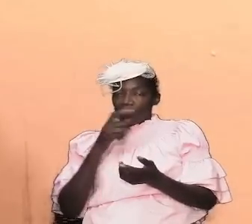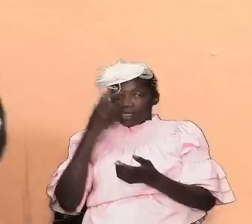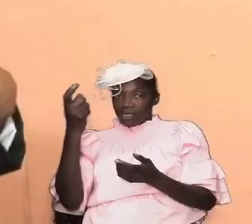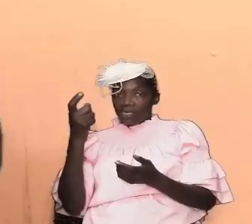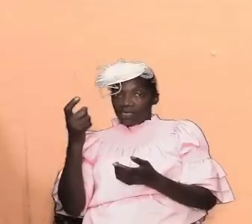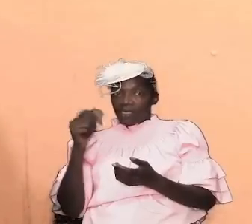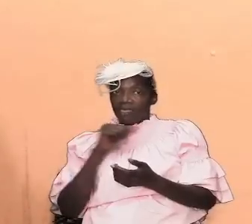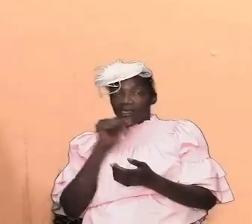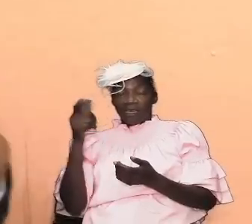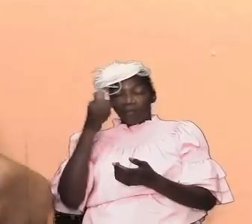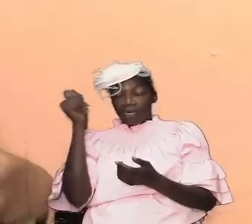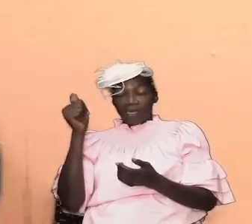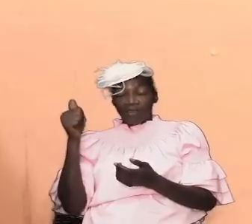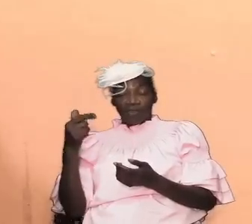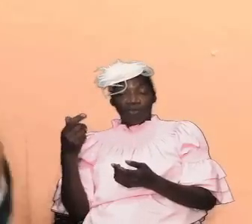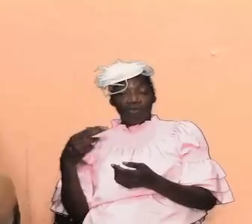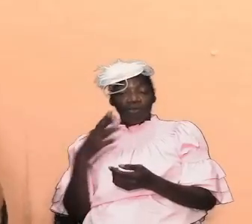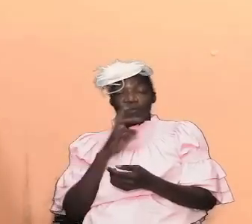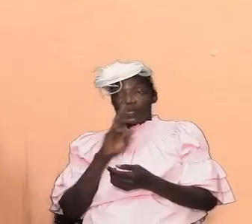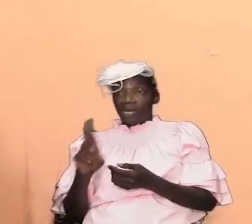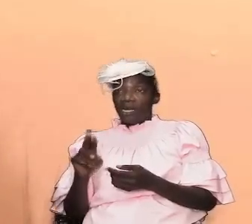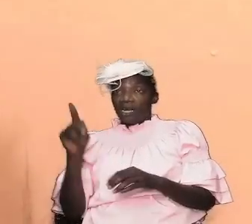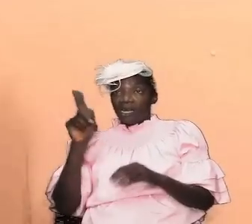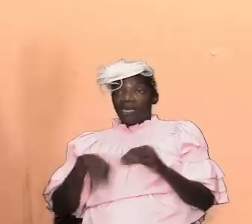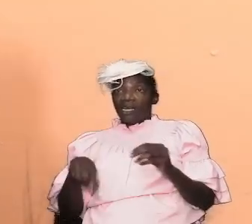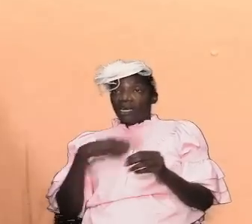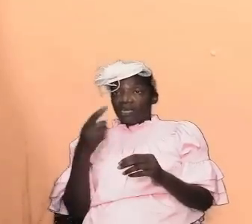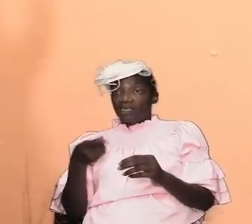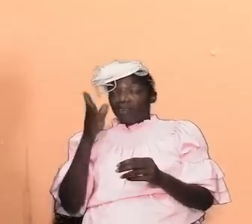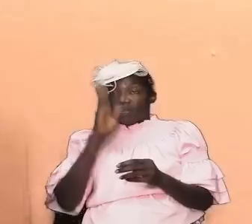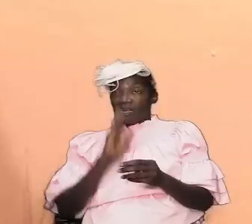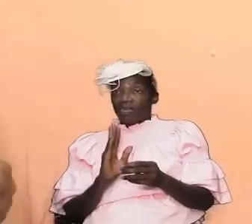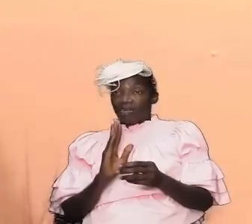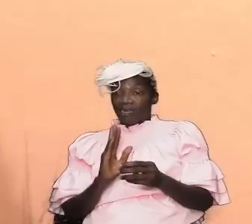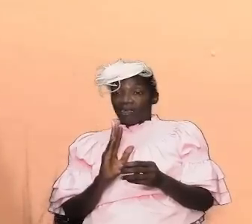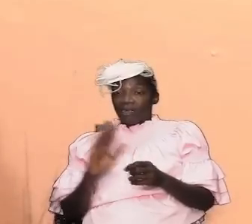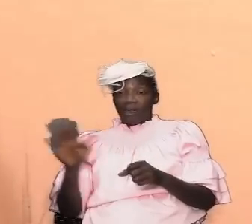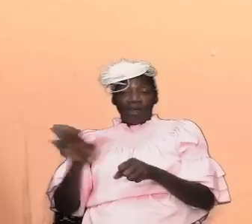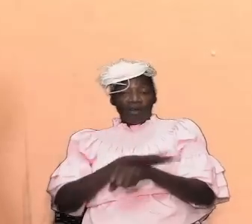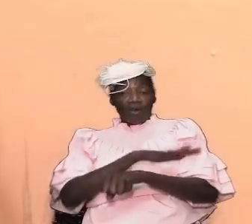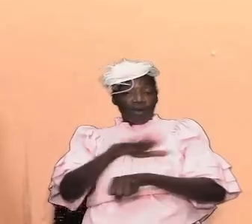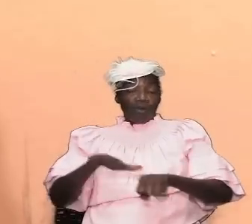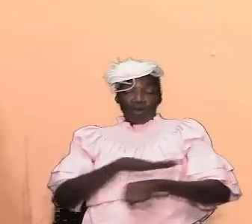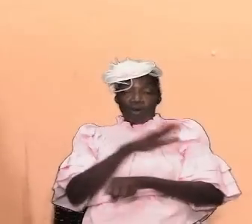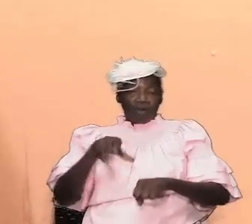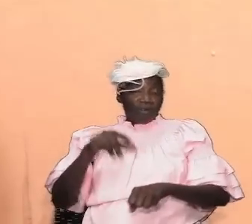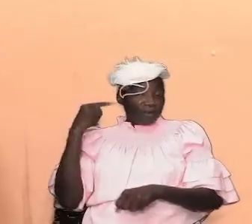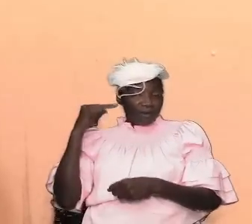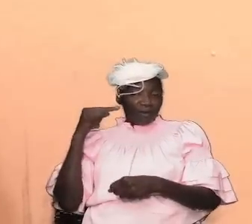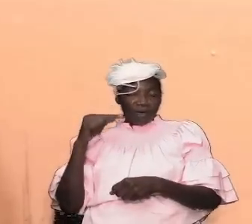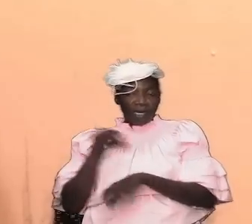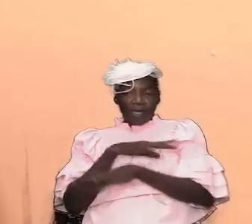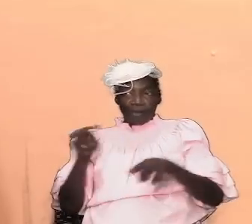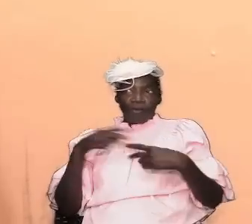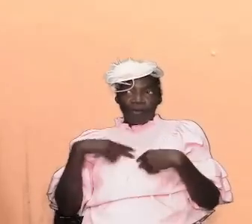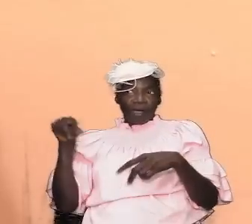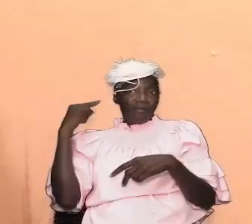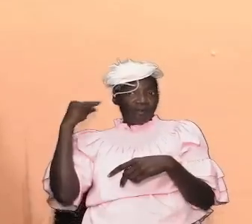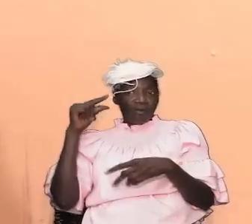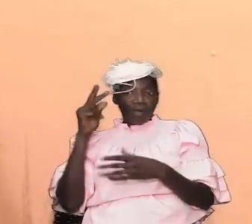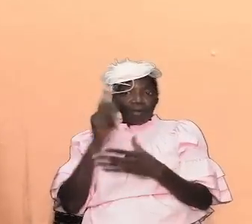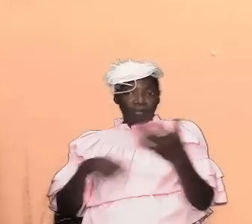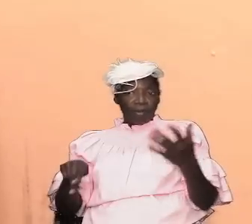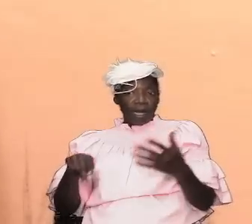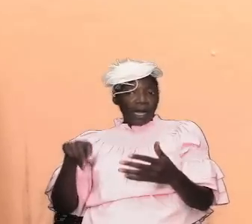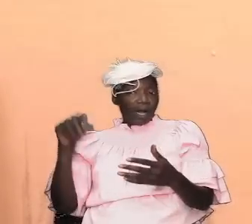not because of who we are we cannot say we will god to cover it with goal and we run out of gold so we do part gold and part silver